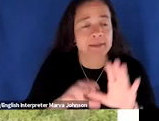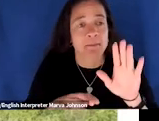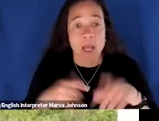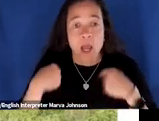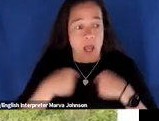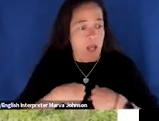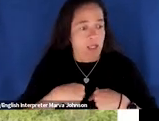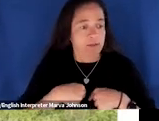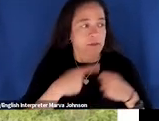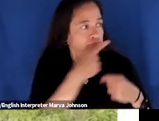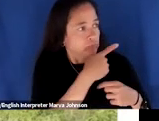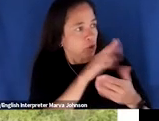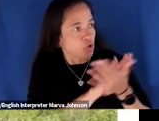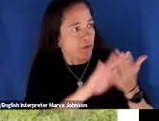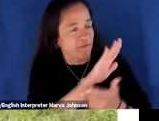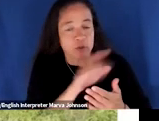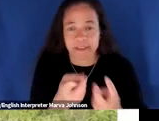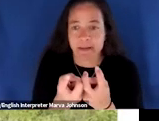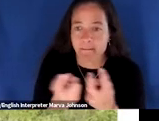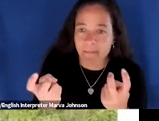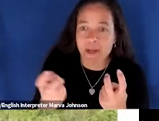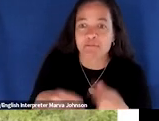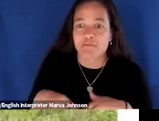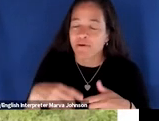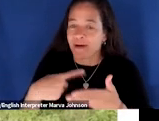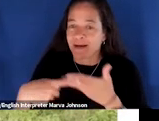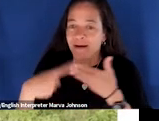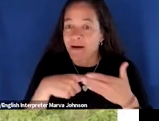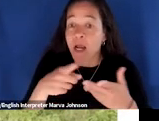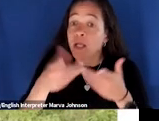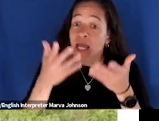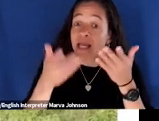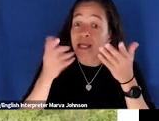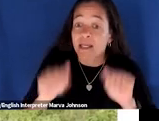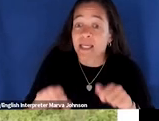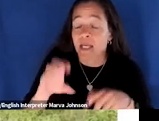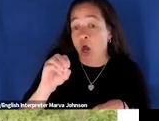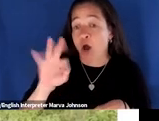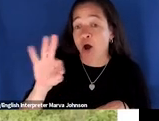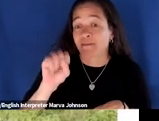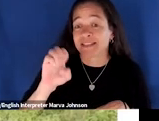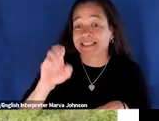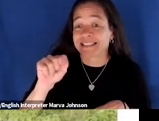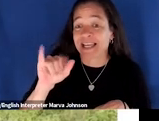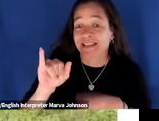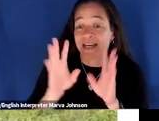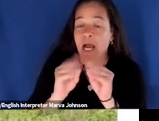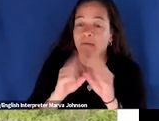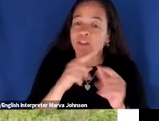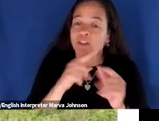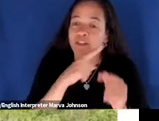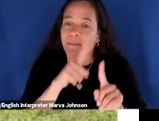offsetting let's let this group come sure they can claim to offset the conference but they have to tell us exactly what they did